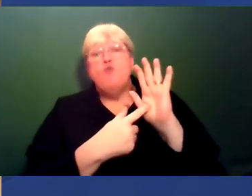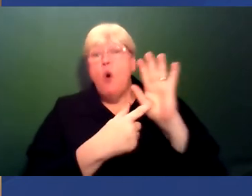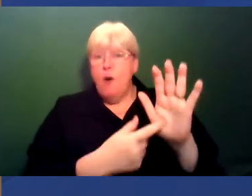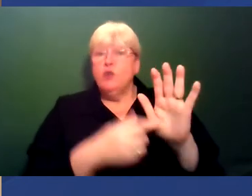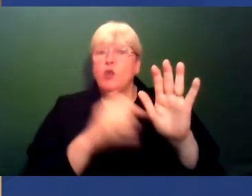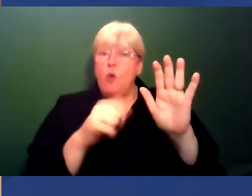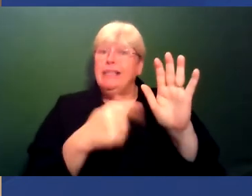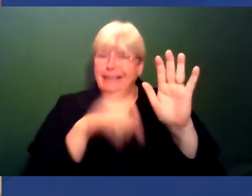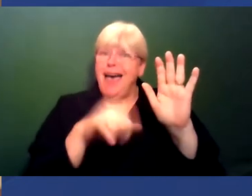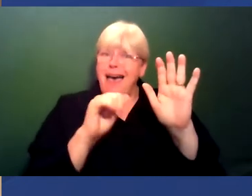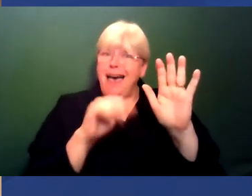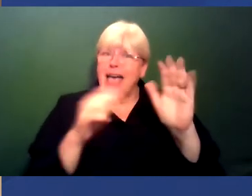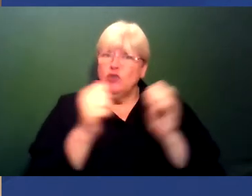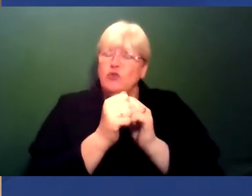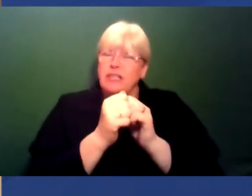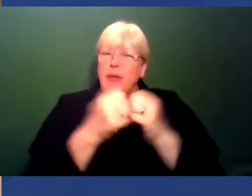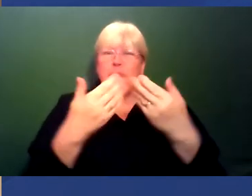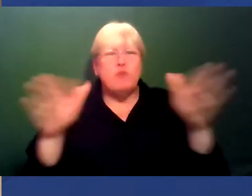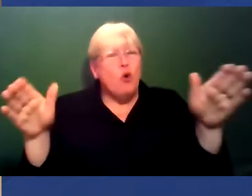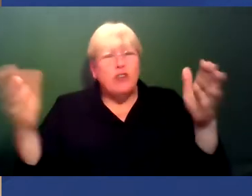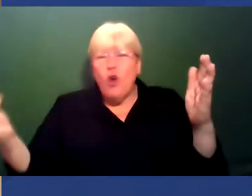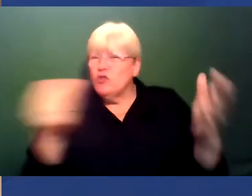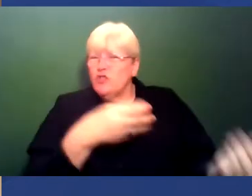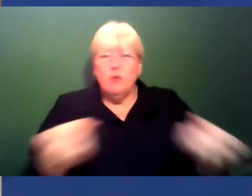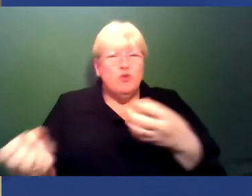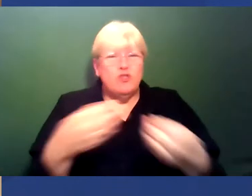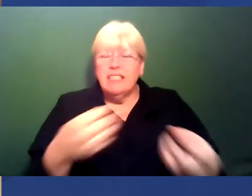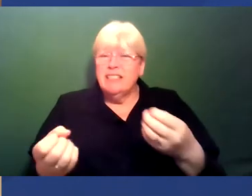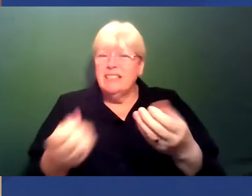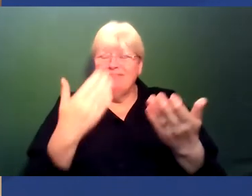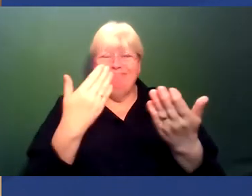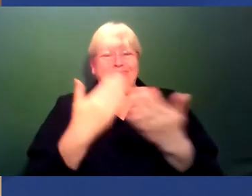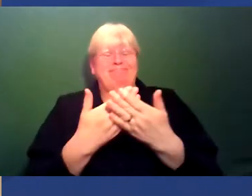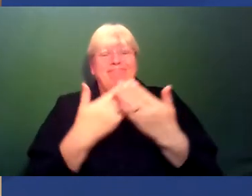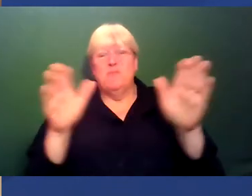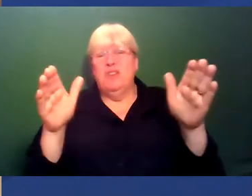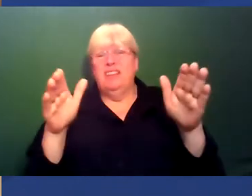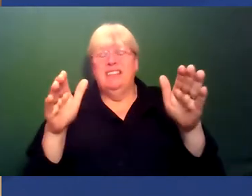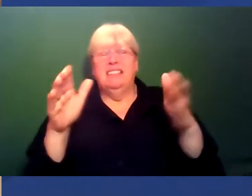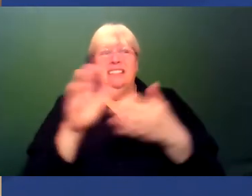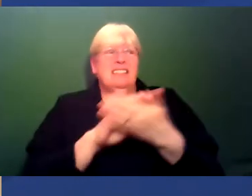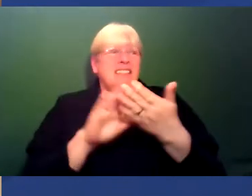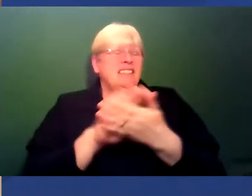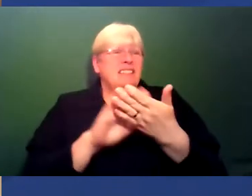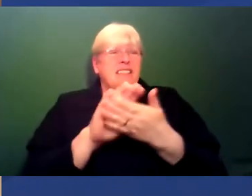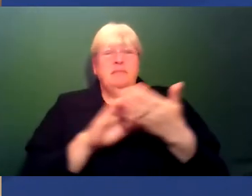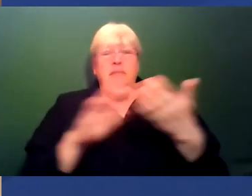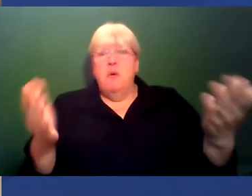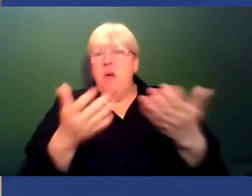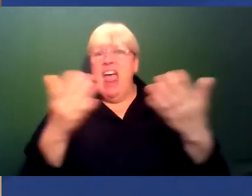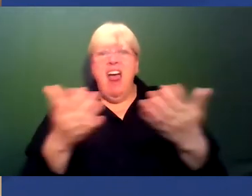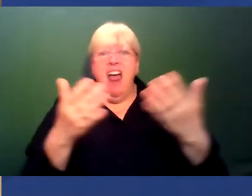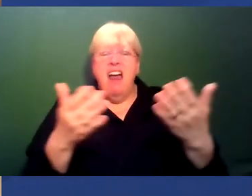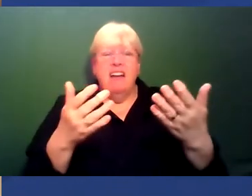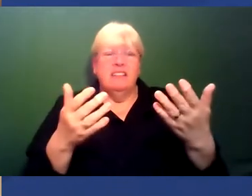more just around the broader contributions. Well, not even the broader contributions of Black people, because otherwise you get in this messy space where you